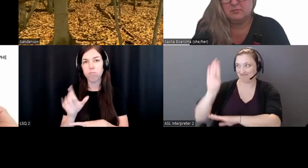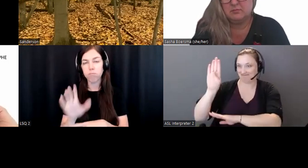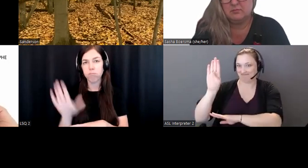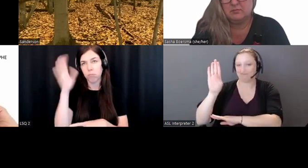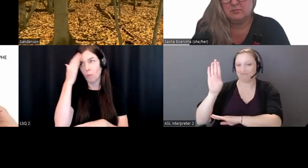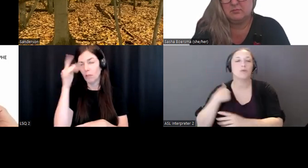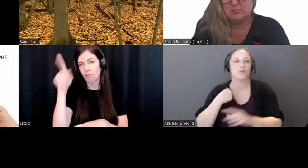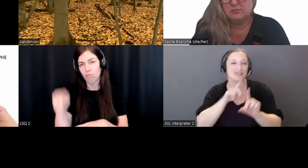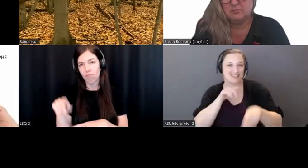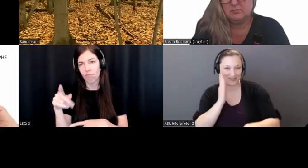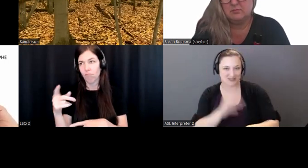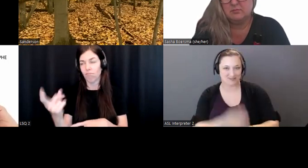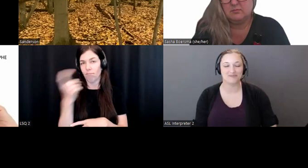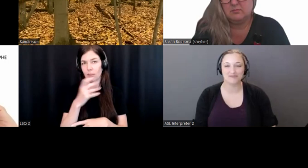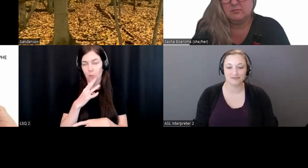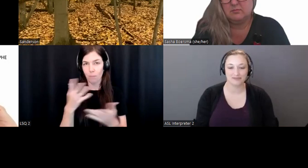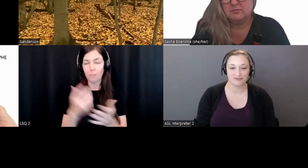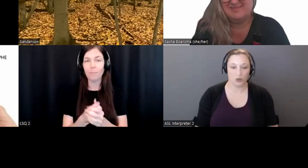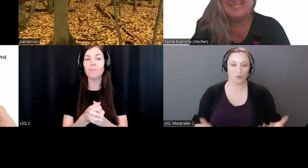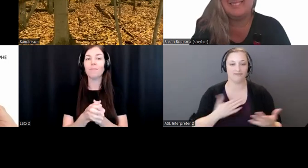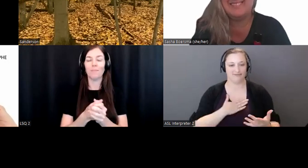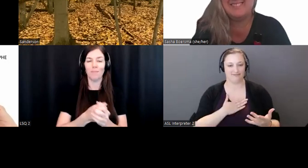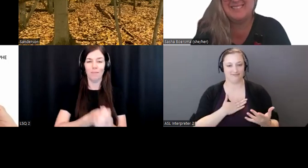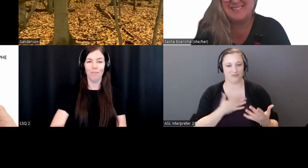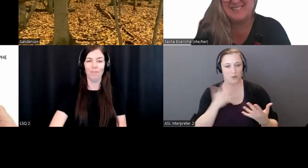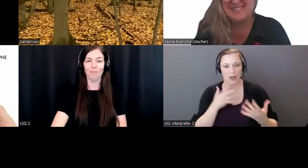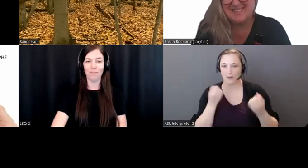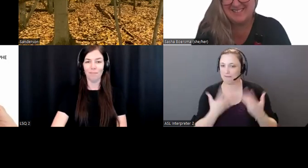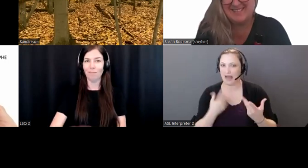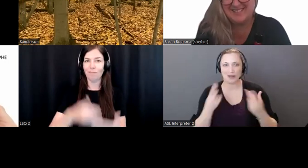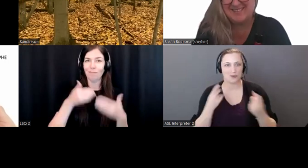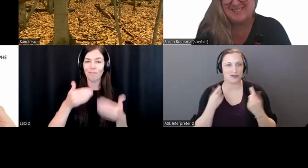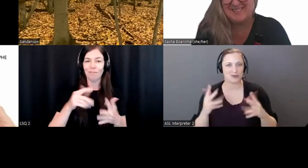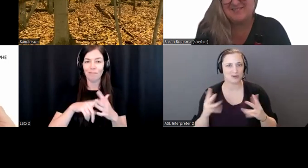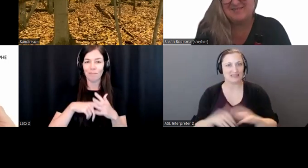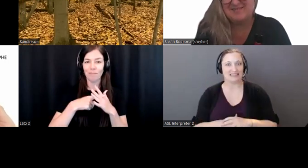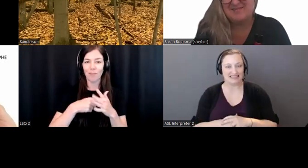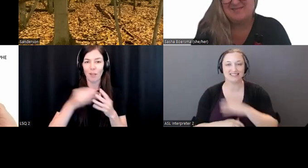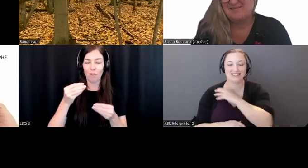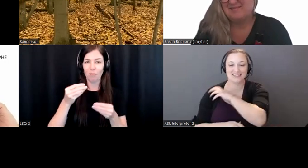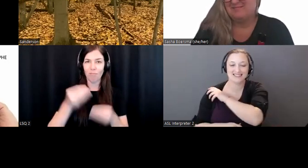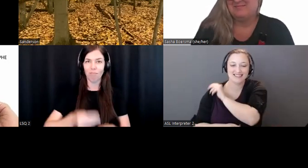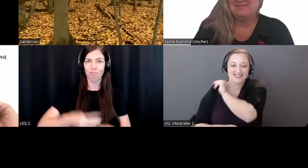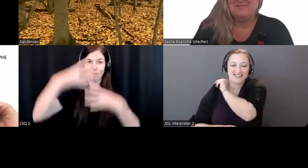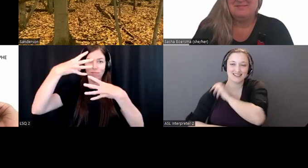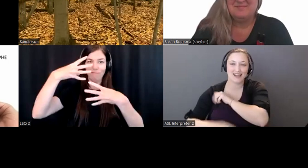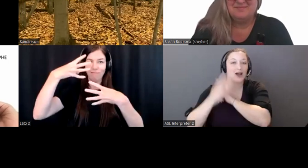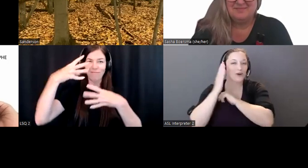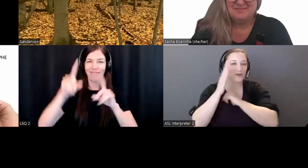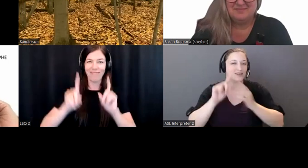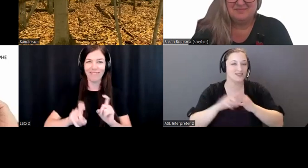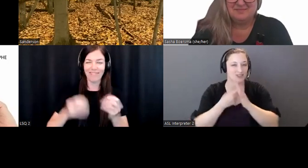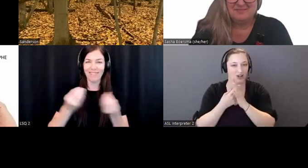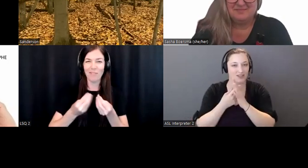it off because we do have Oh, look at this we're getting a whole lot. I'm going to start off with this one because I think this is the burning question.